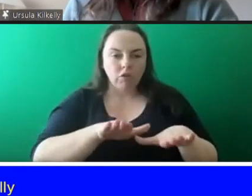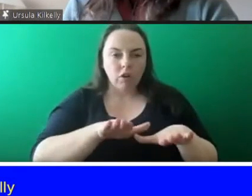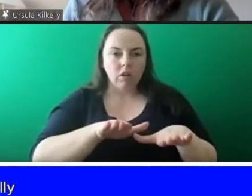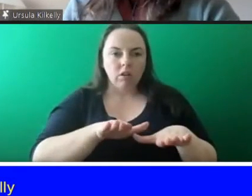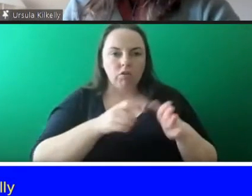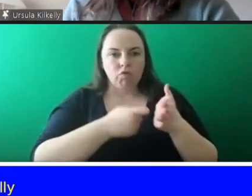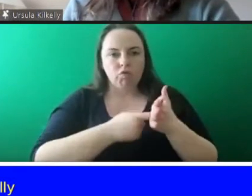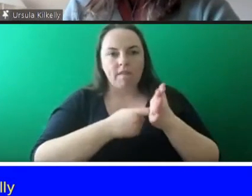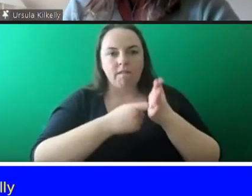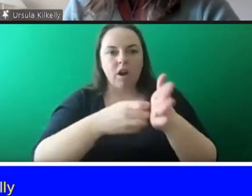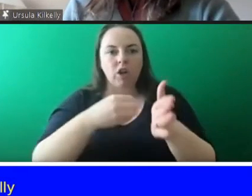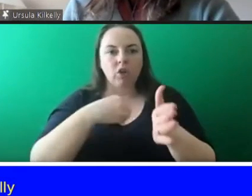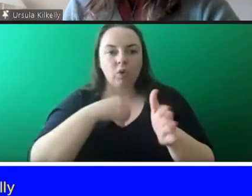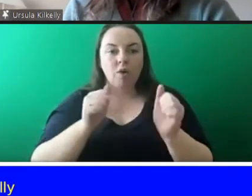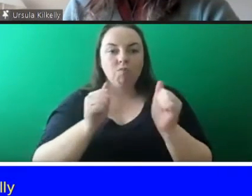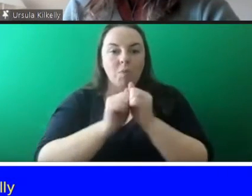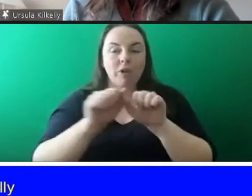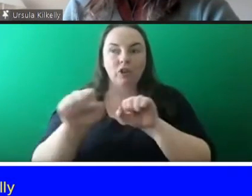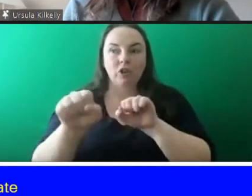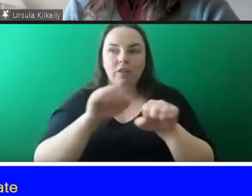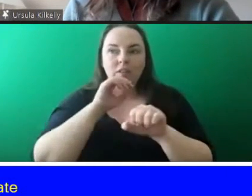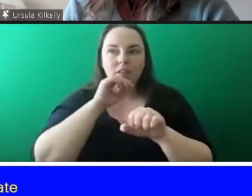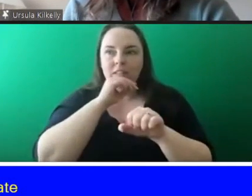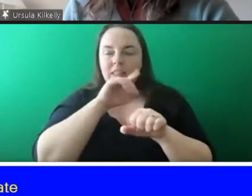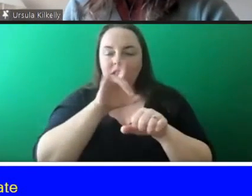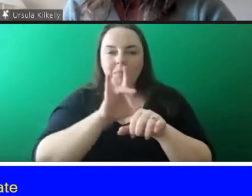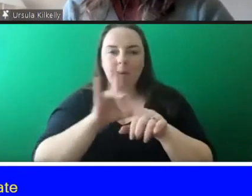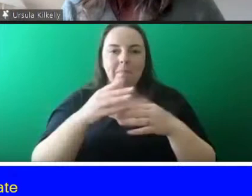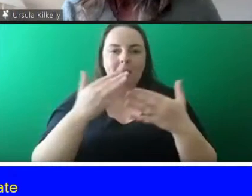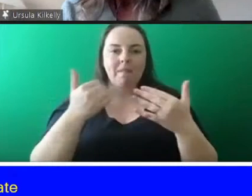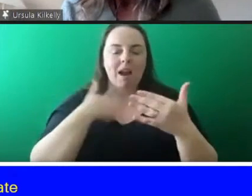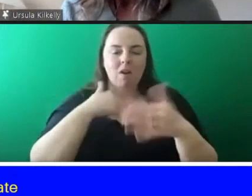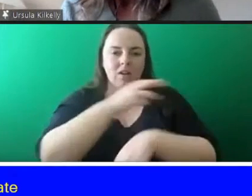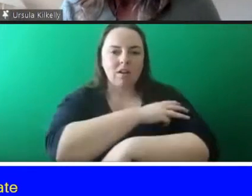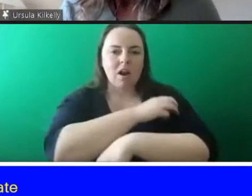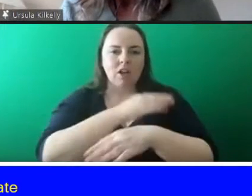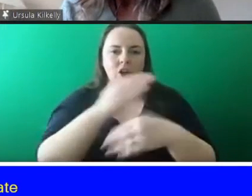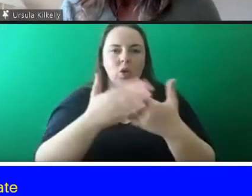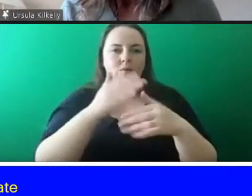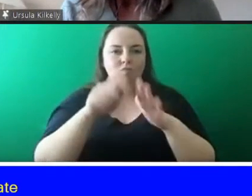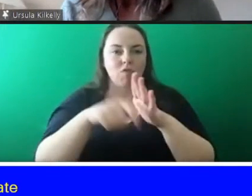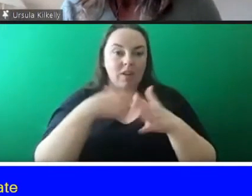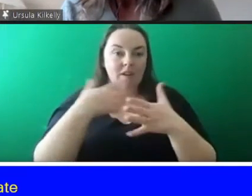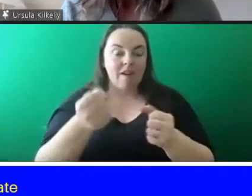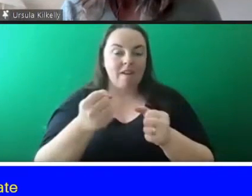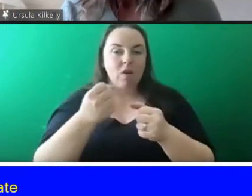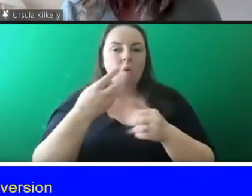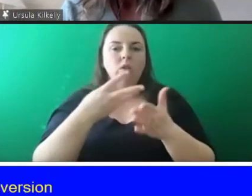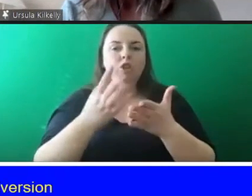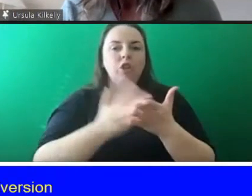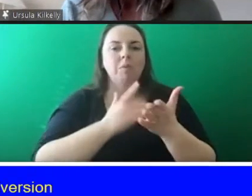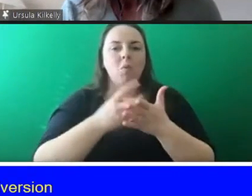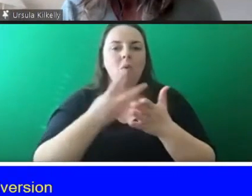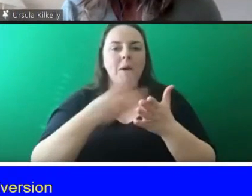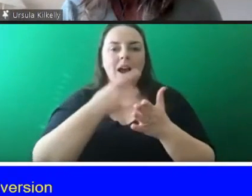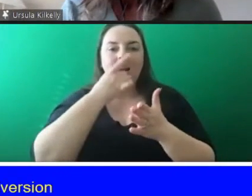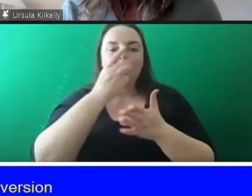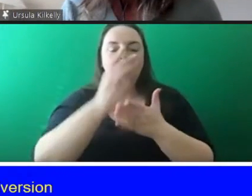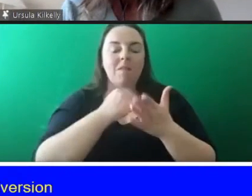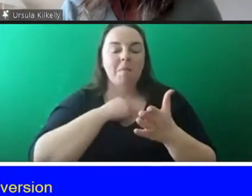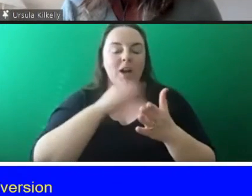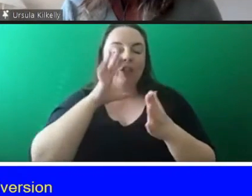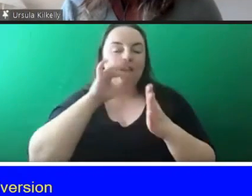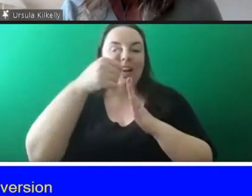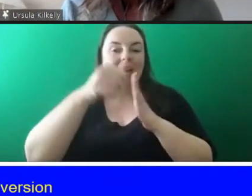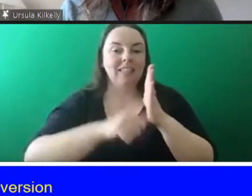to the appropriate service that's something many of our guarded youth diversity projects do occasionally when i ask as part of my checklist when i'm meeting them